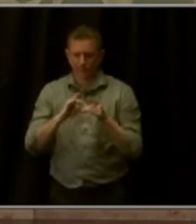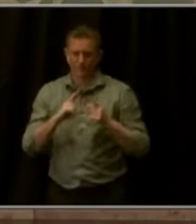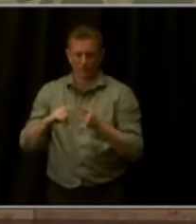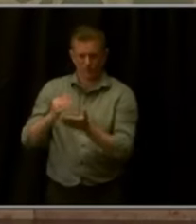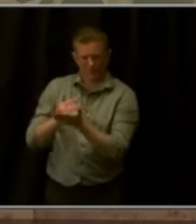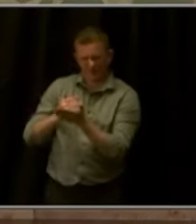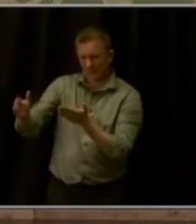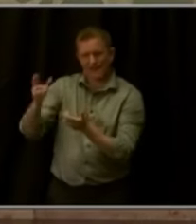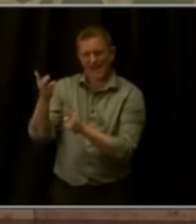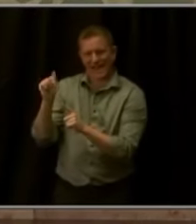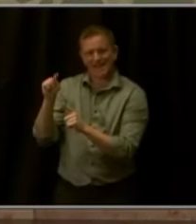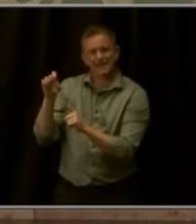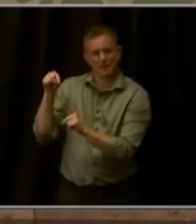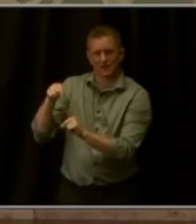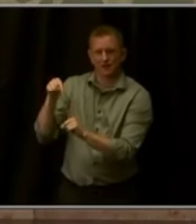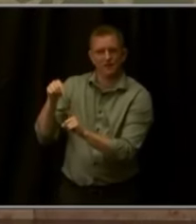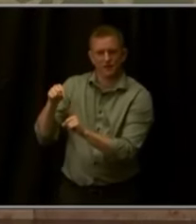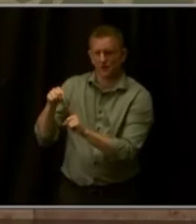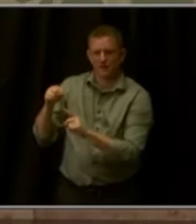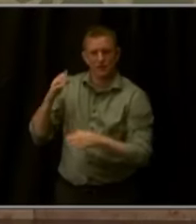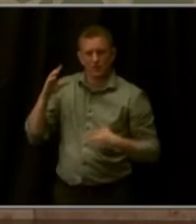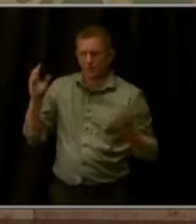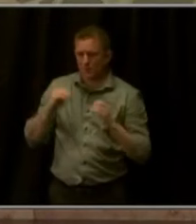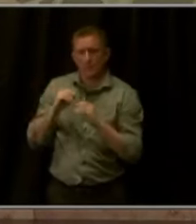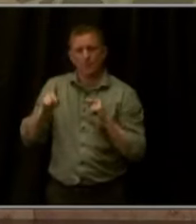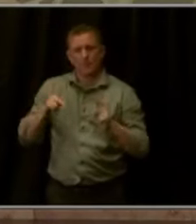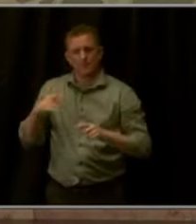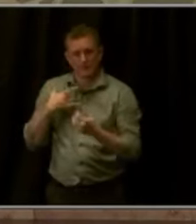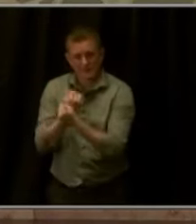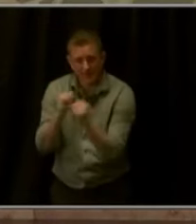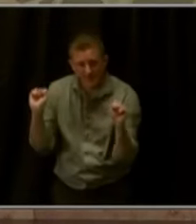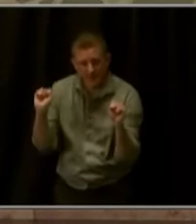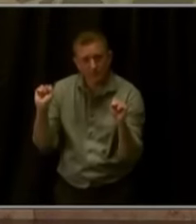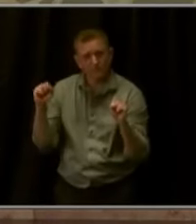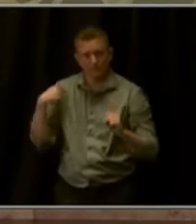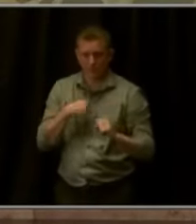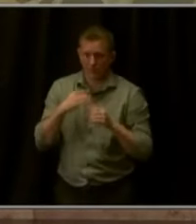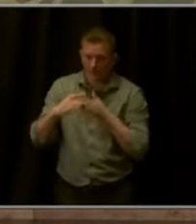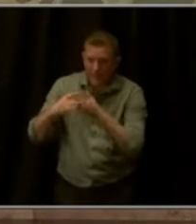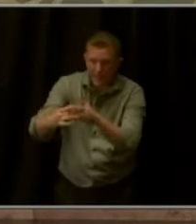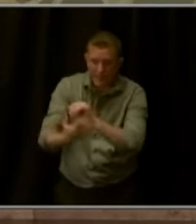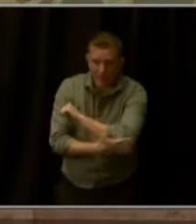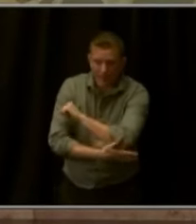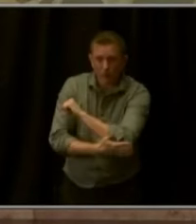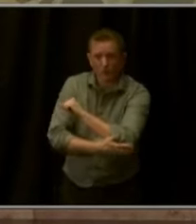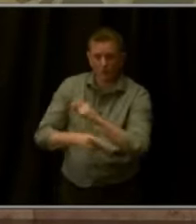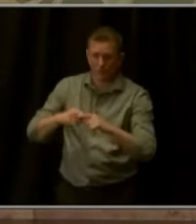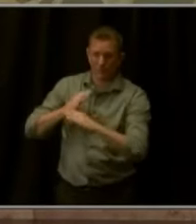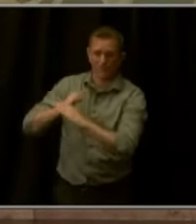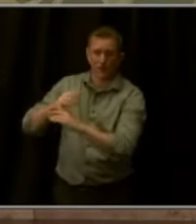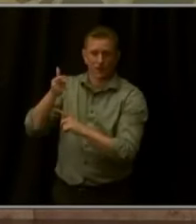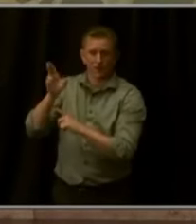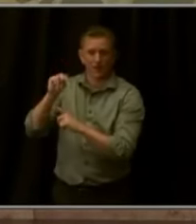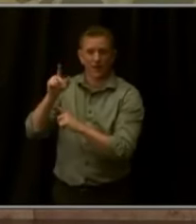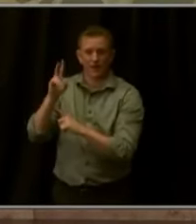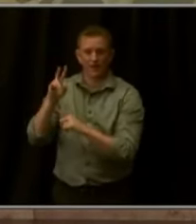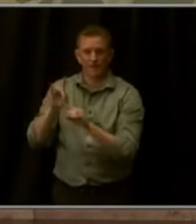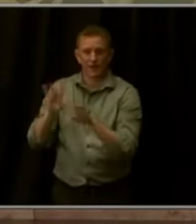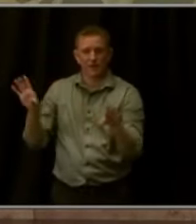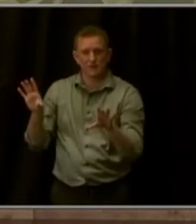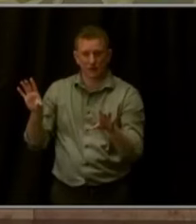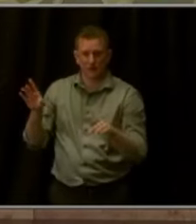with our commitment to public safety, Colorado is leading the nation in our work to prevent gun violence. Whether it's strengthening our red flag laws,